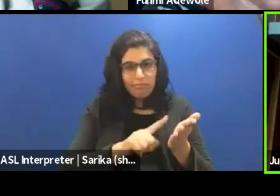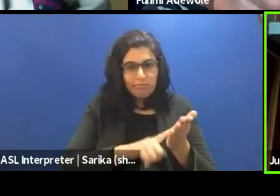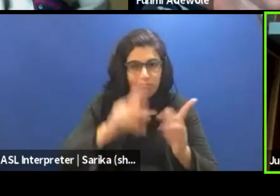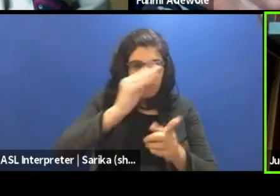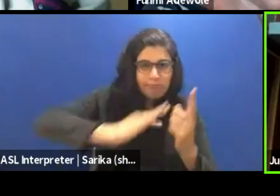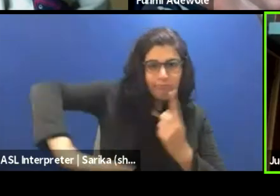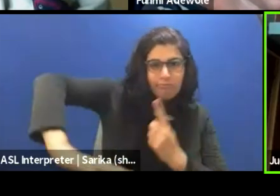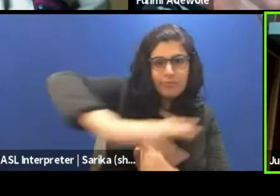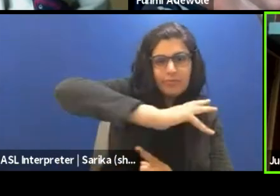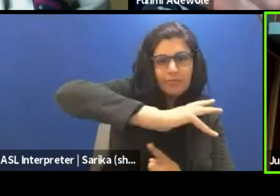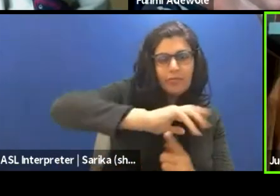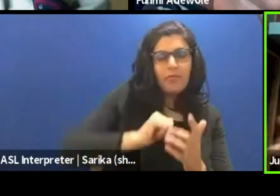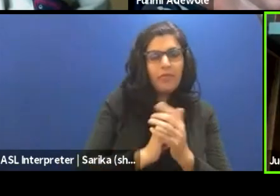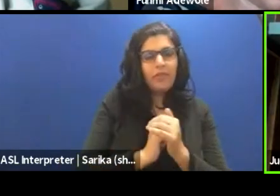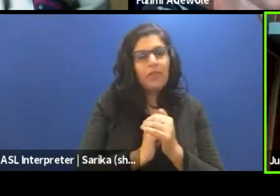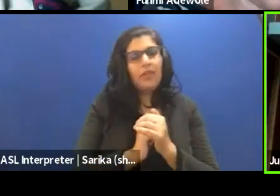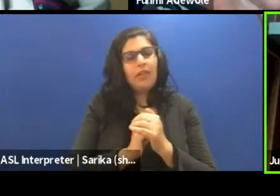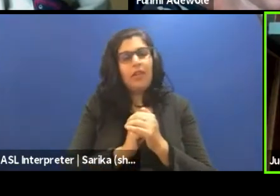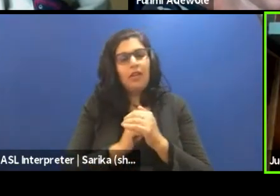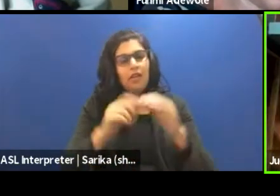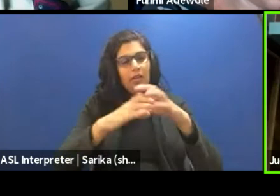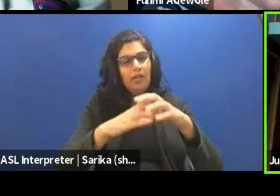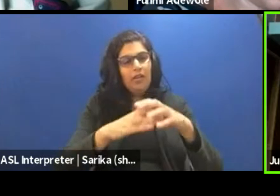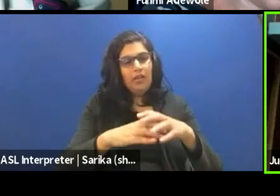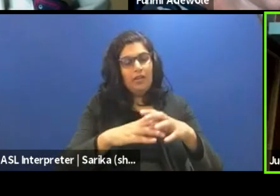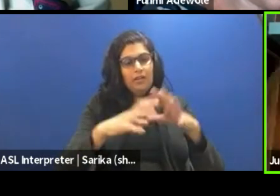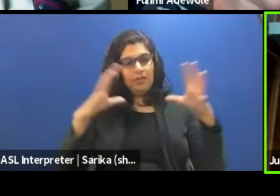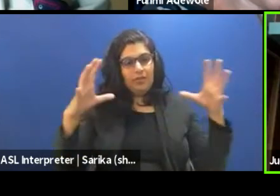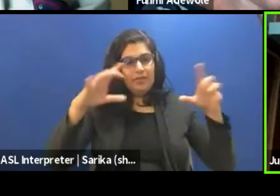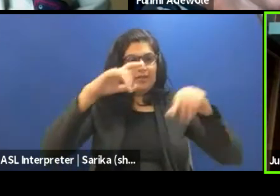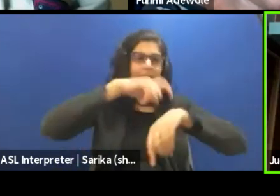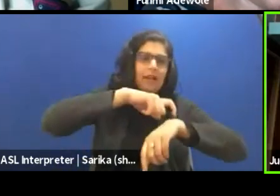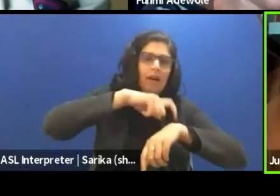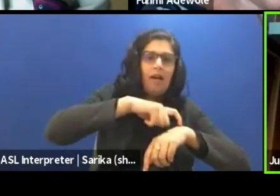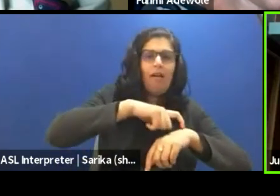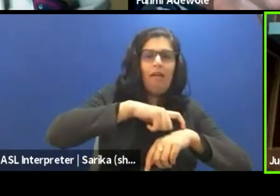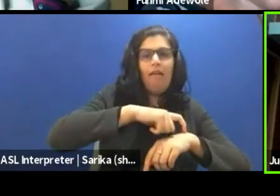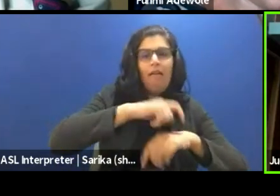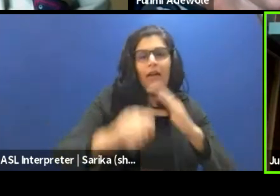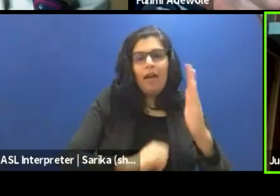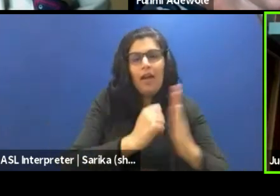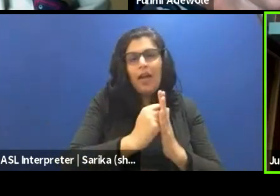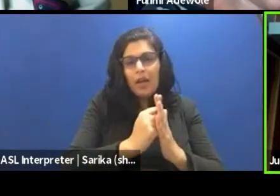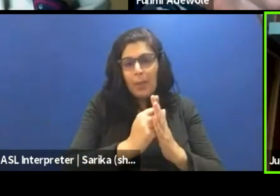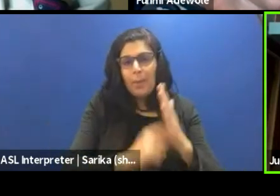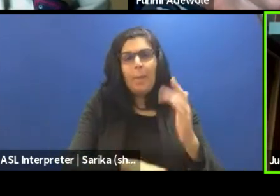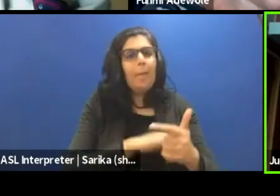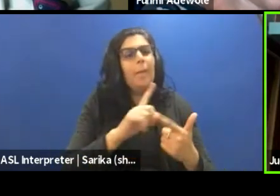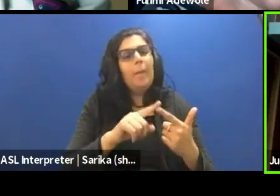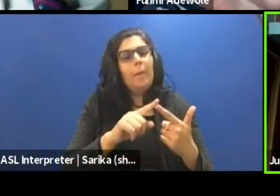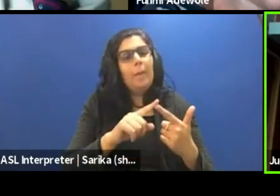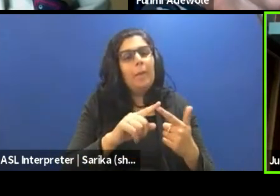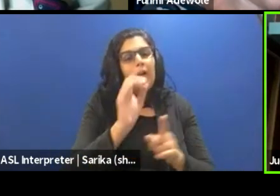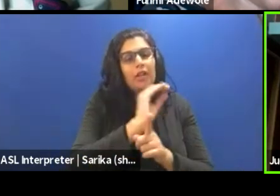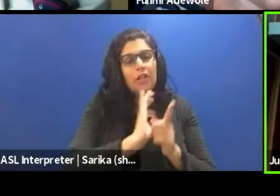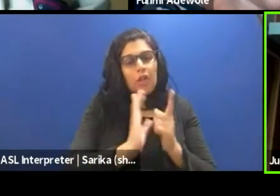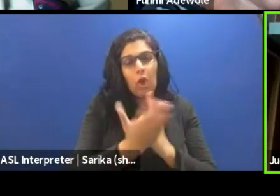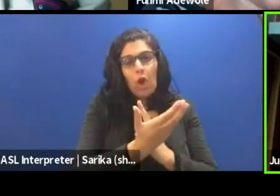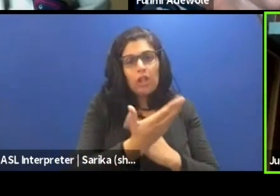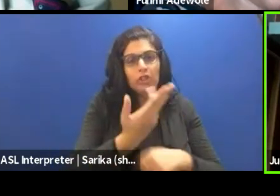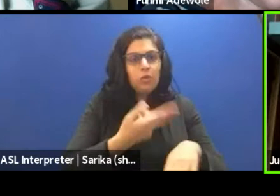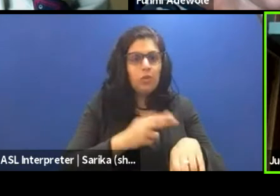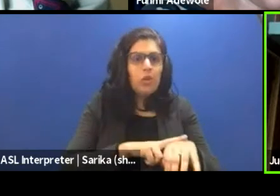being that, you know, on the bigger perspective time, know, time in terms of period and all of that cultural norms,